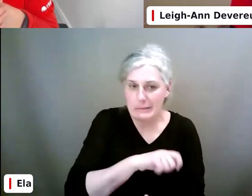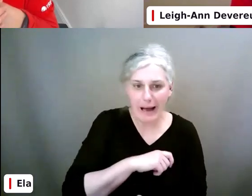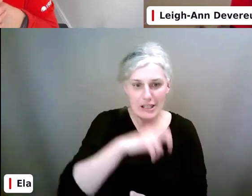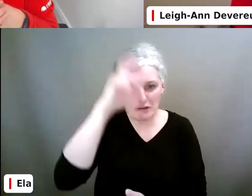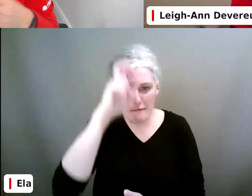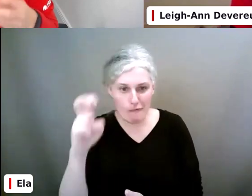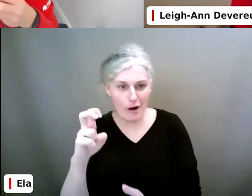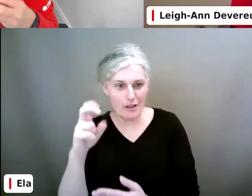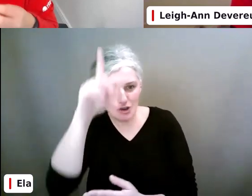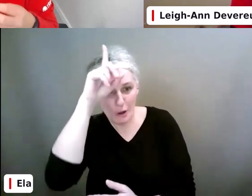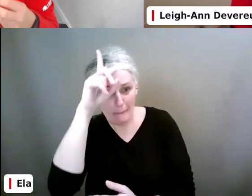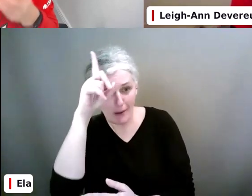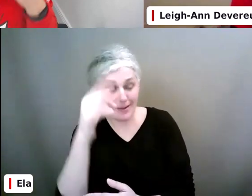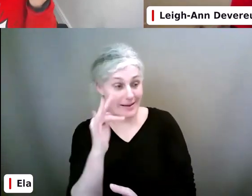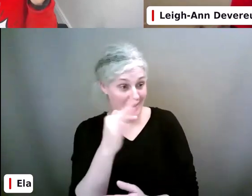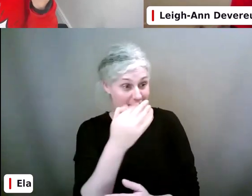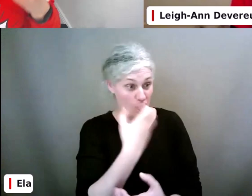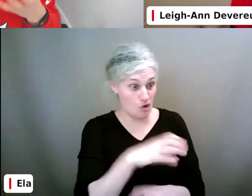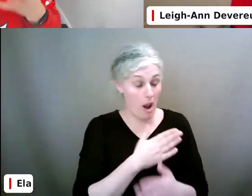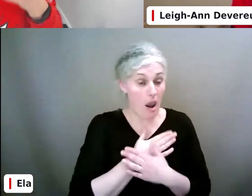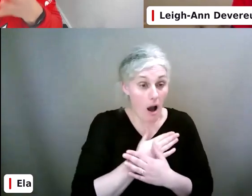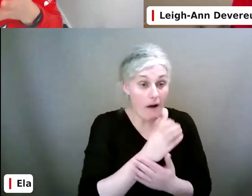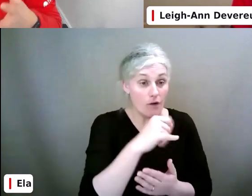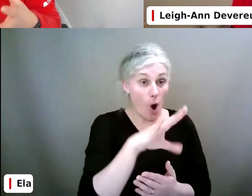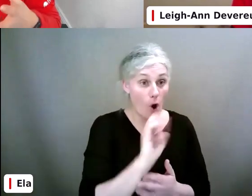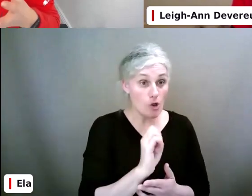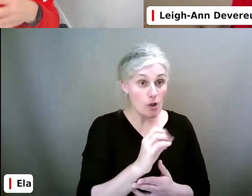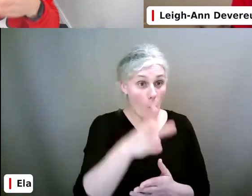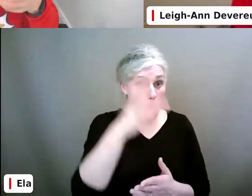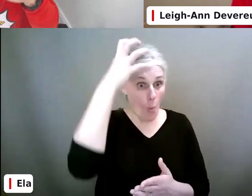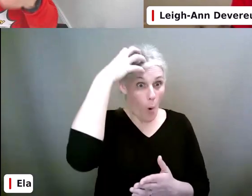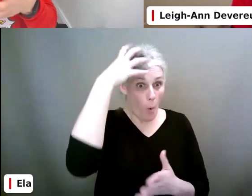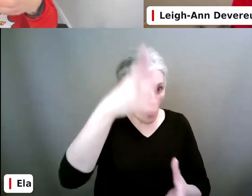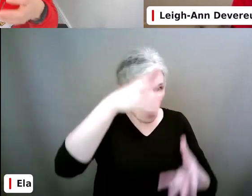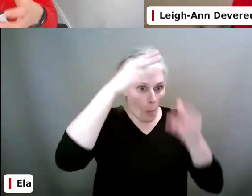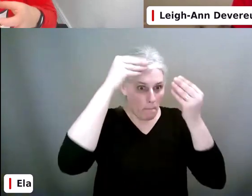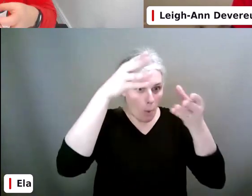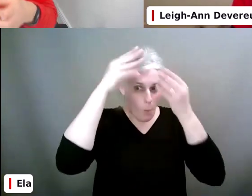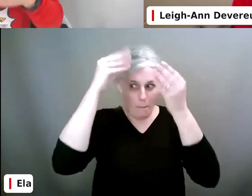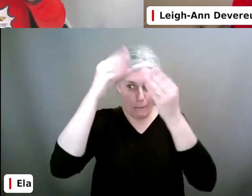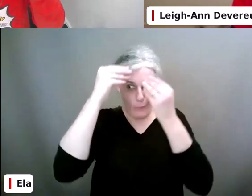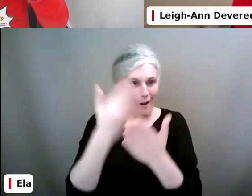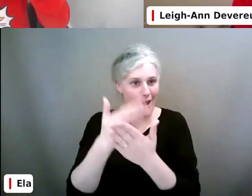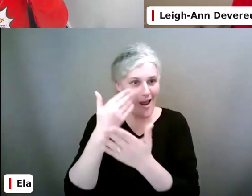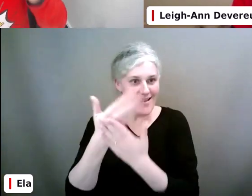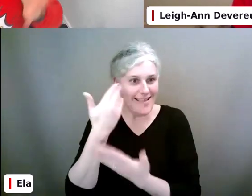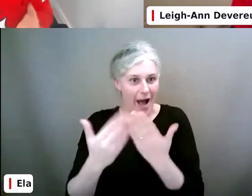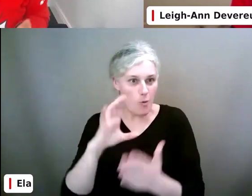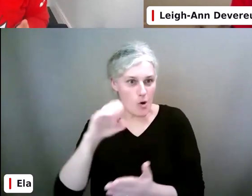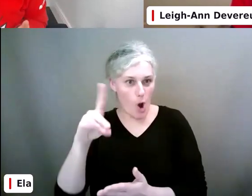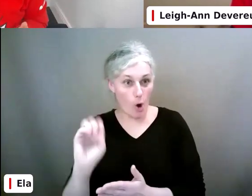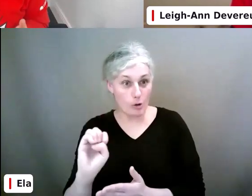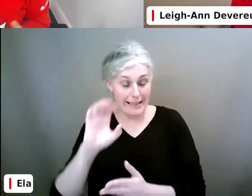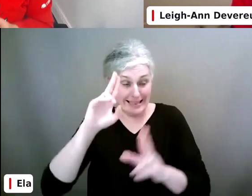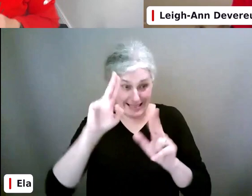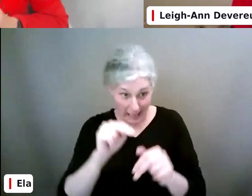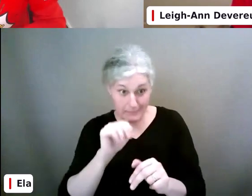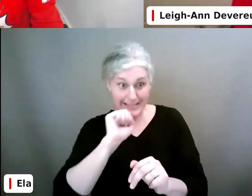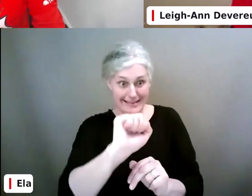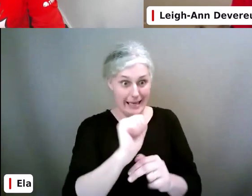And if they love coding, their brains are like sponges at a young age. can get them coding. And this could be their thing.